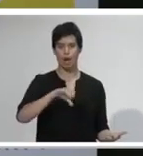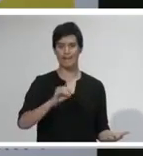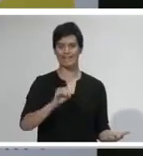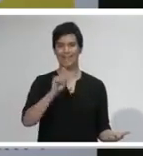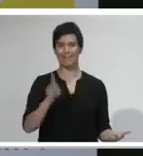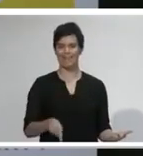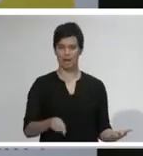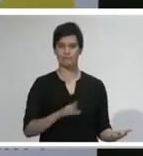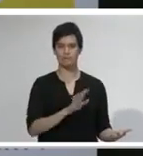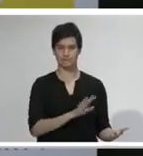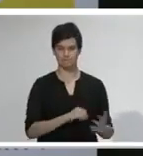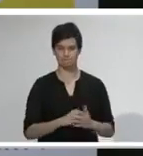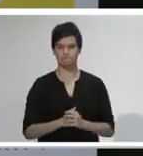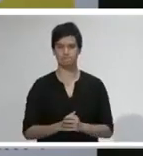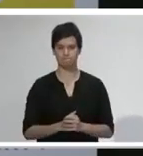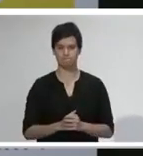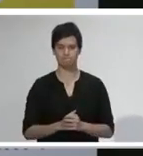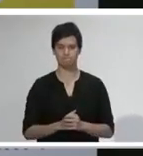tests.